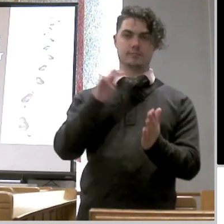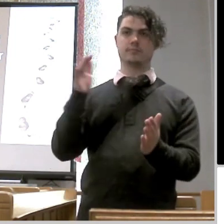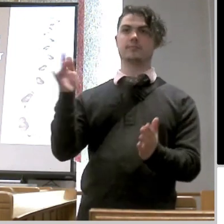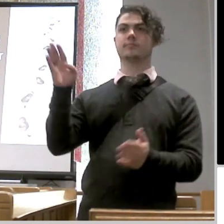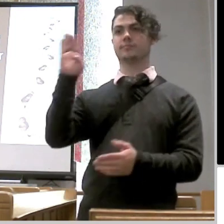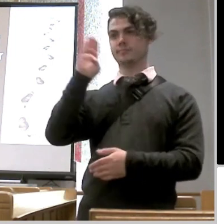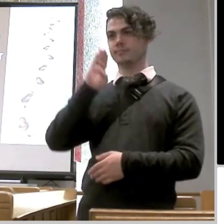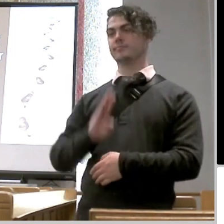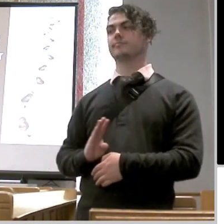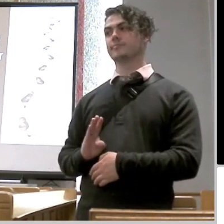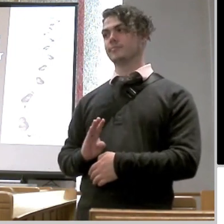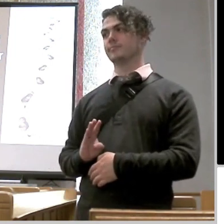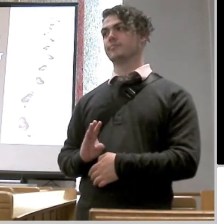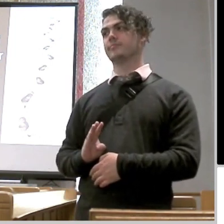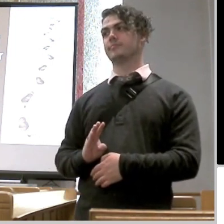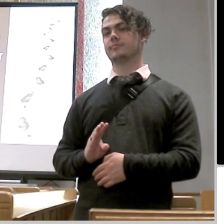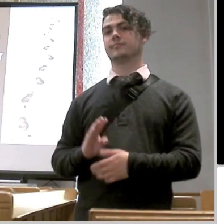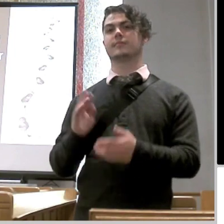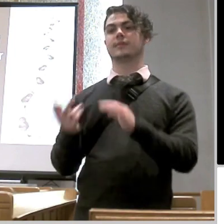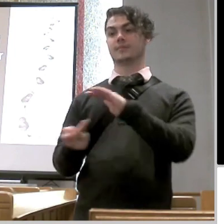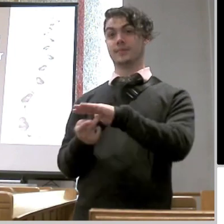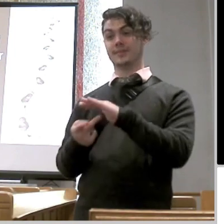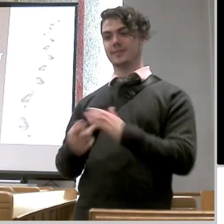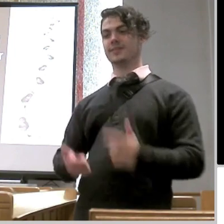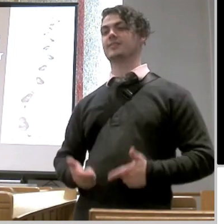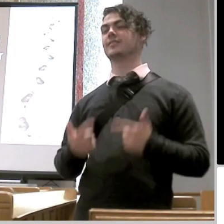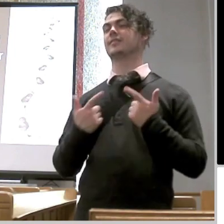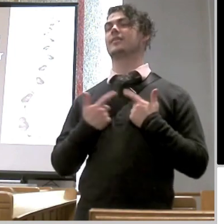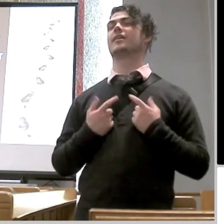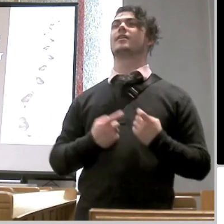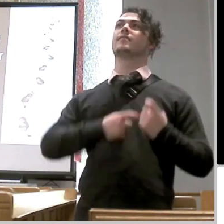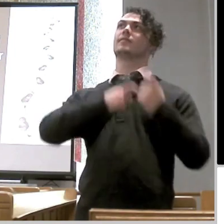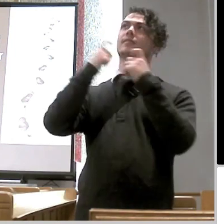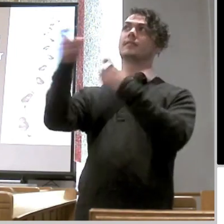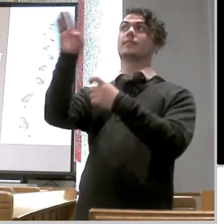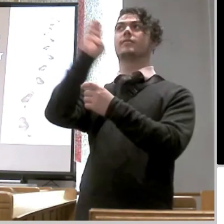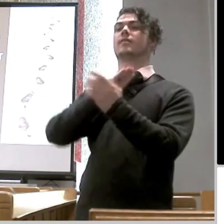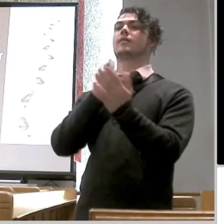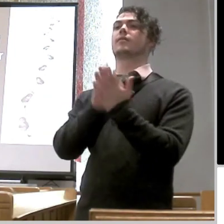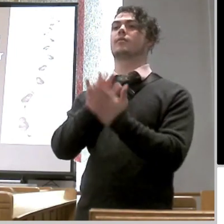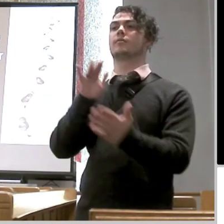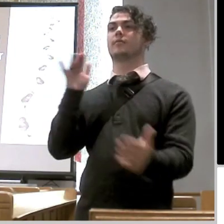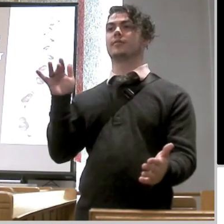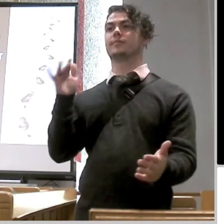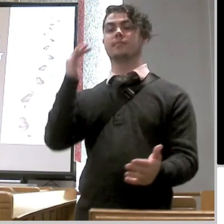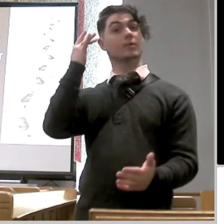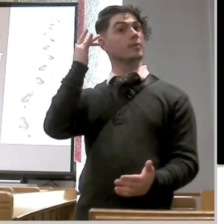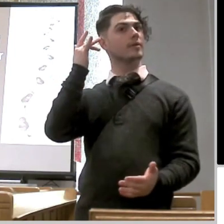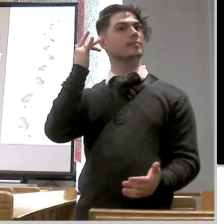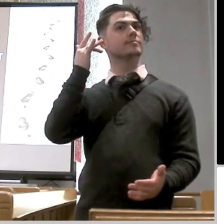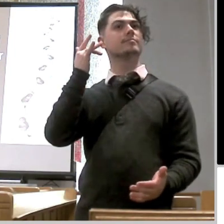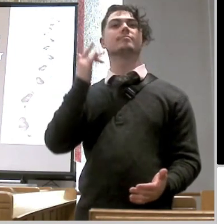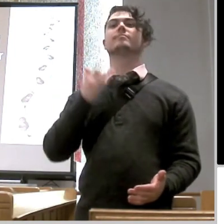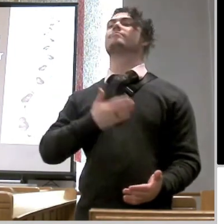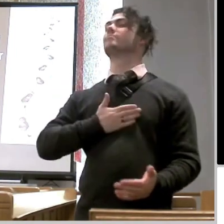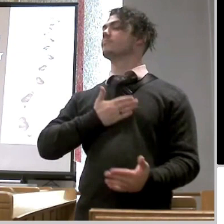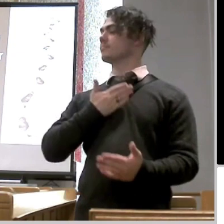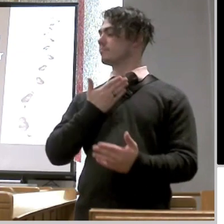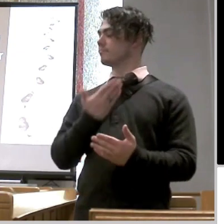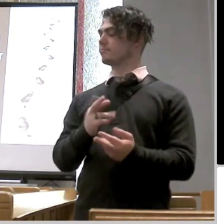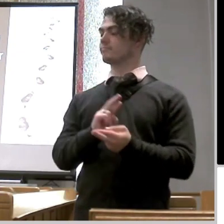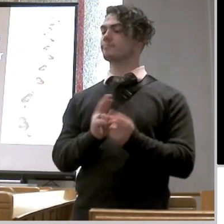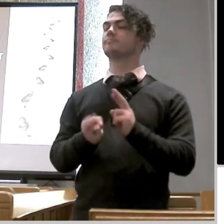his life is going to be a glory to god why because he was willing to repent he was willing to change